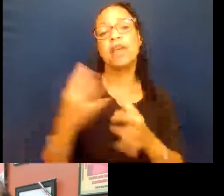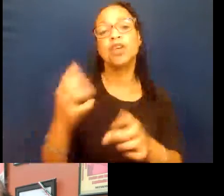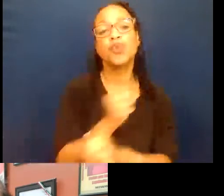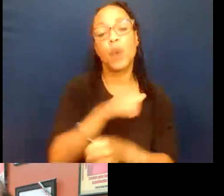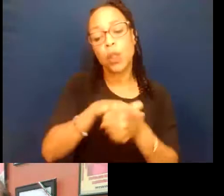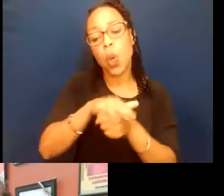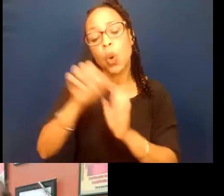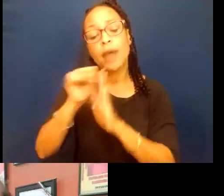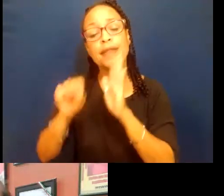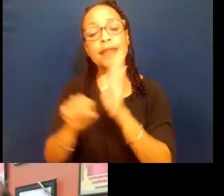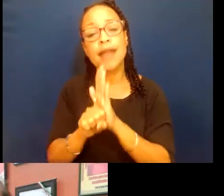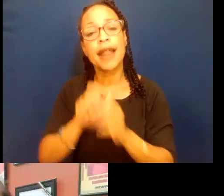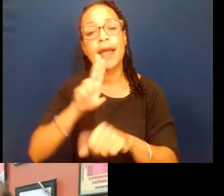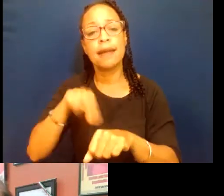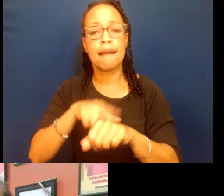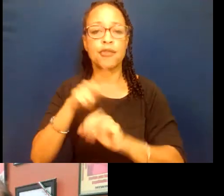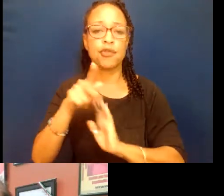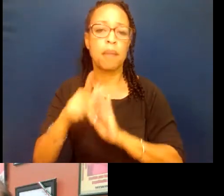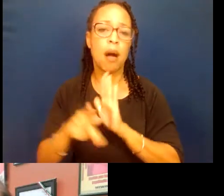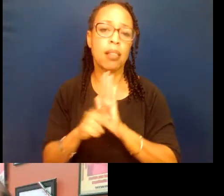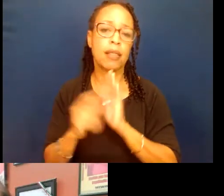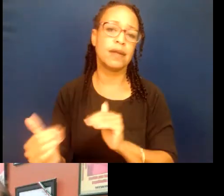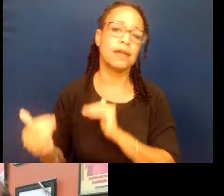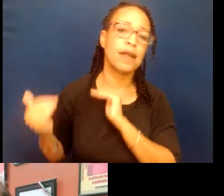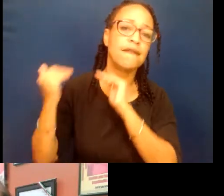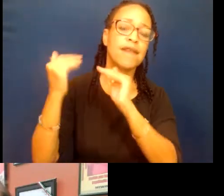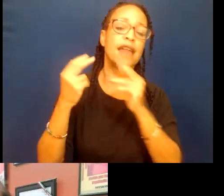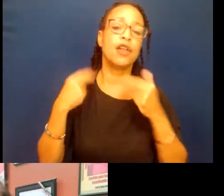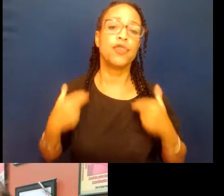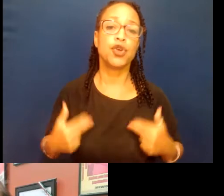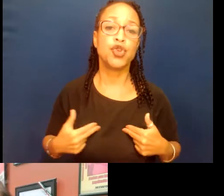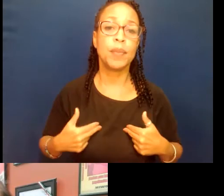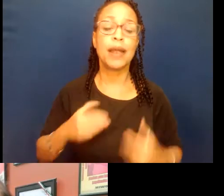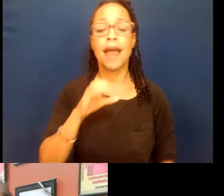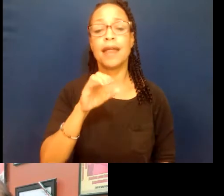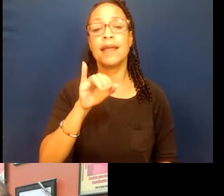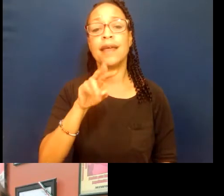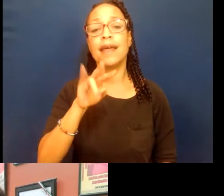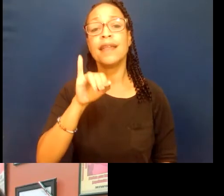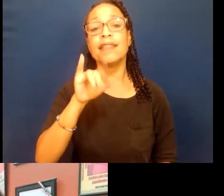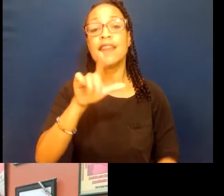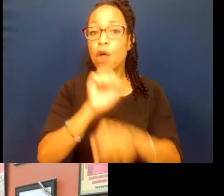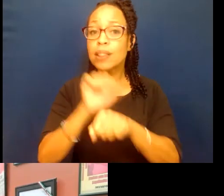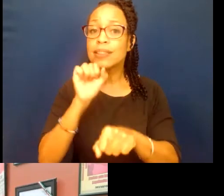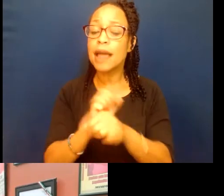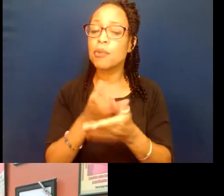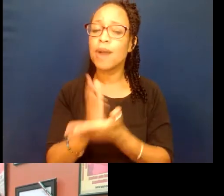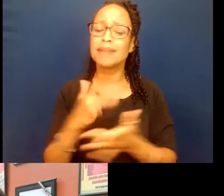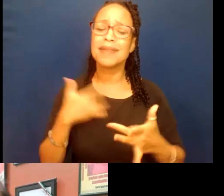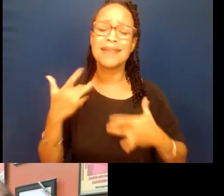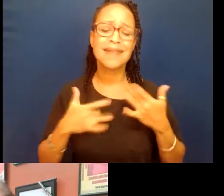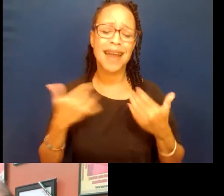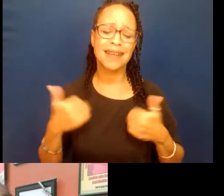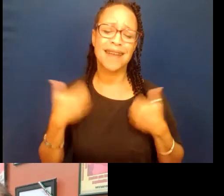national policies and advance their human and civil and labor rights. So, I'm so delighted to have her on. And,